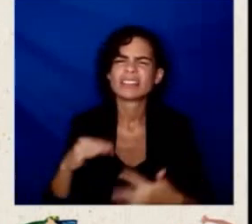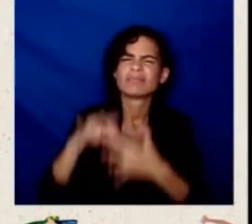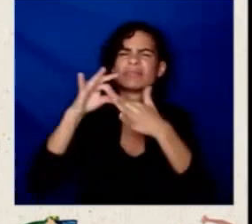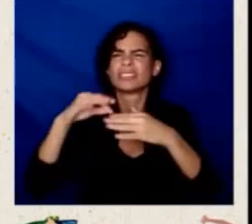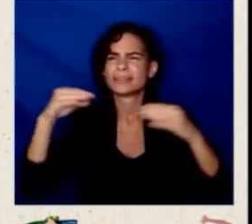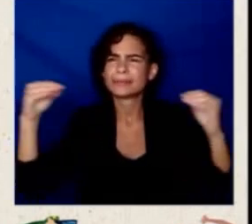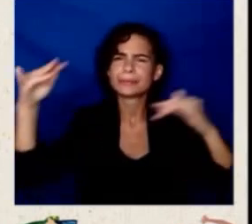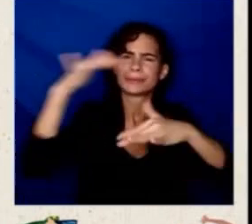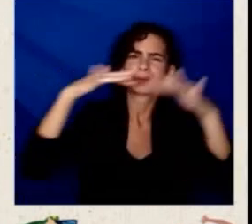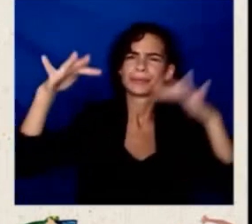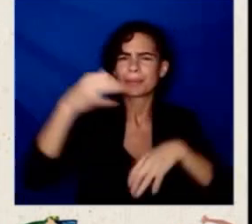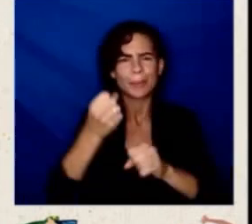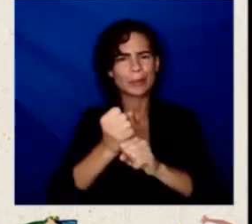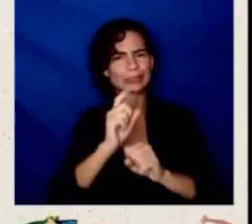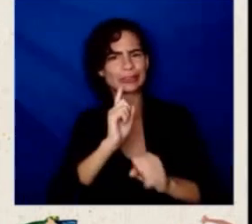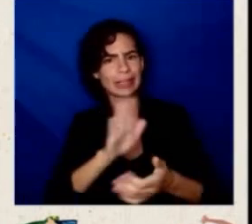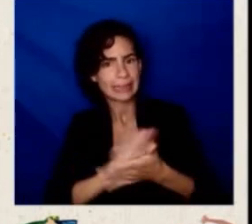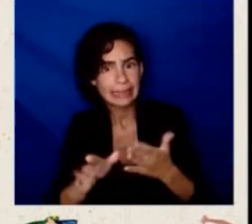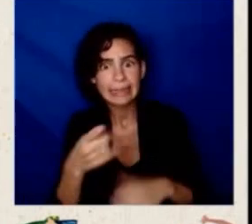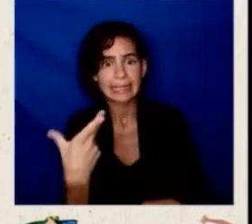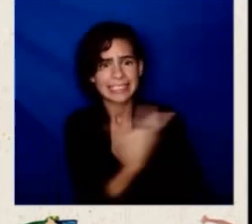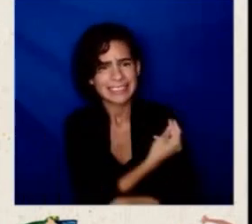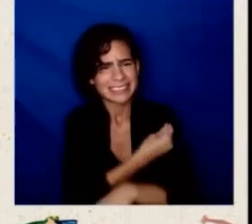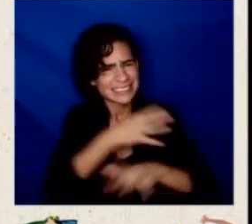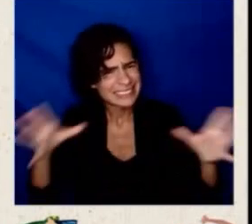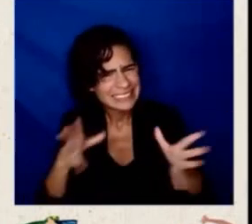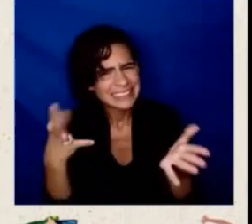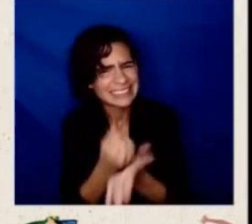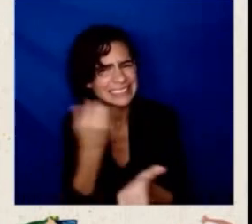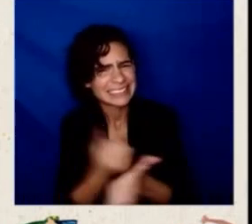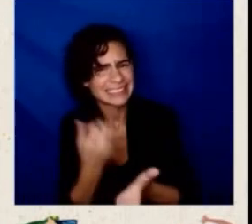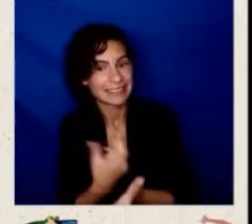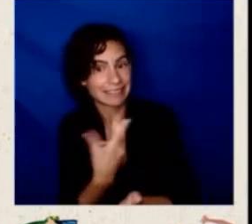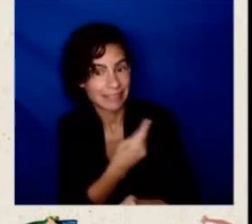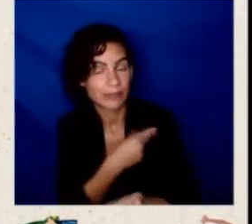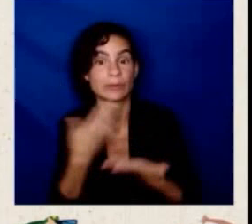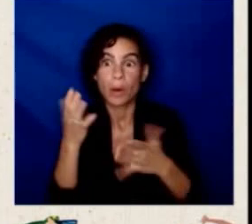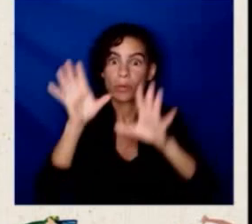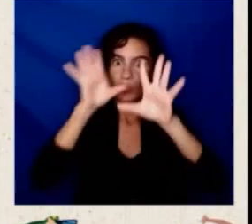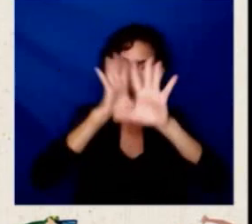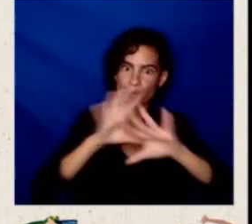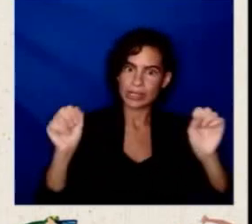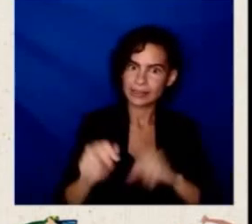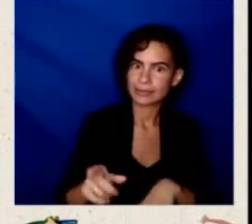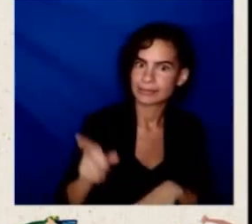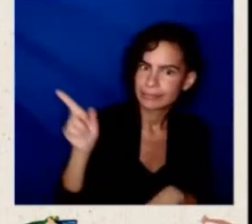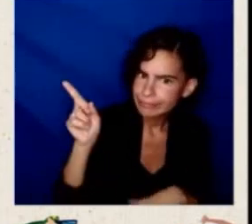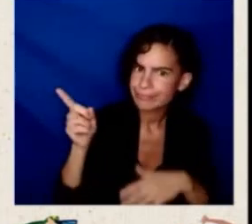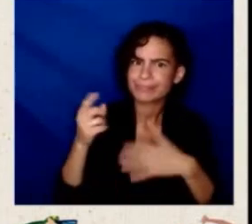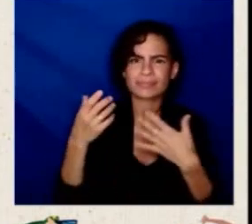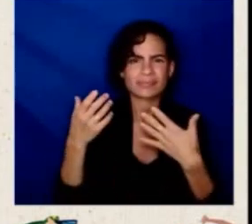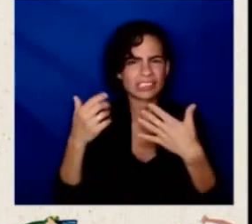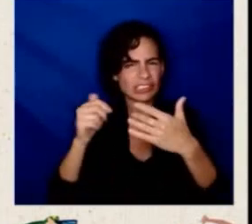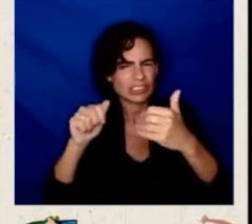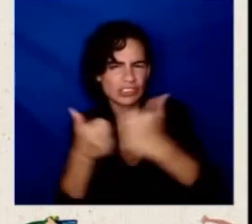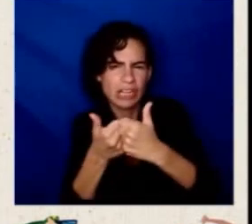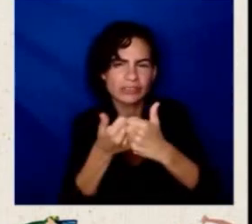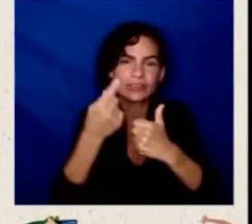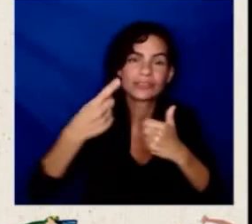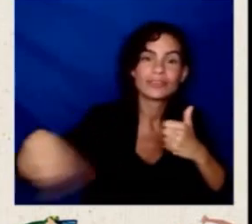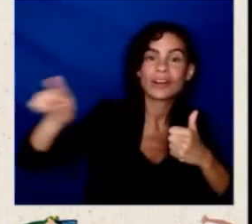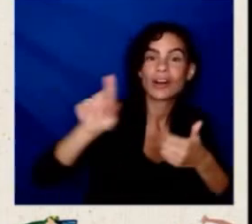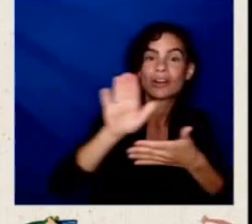the president was quick to announce a vaccination challenge for colleges and for schools. And we have in areas